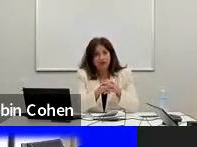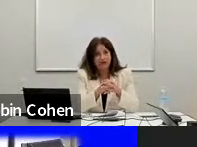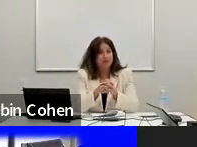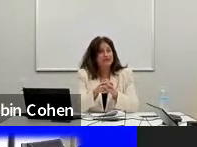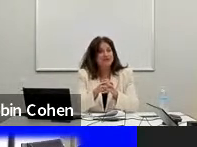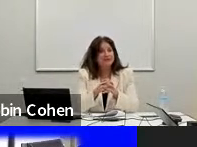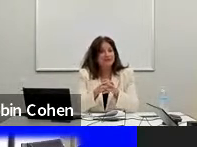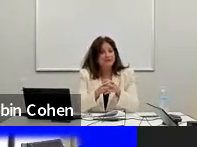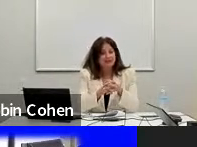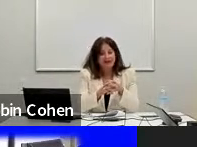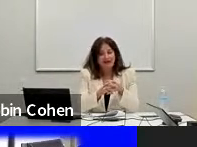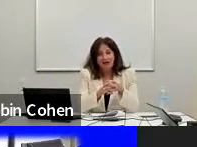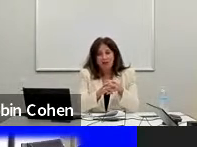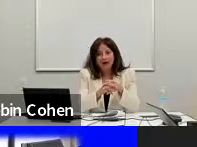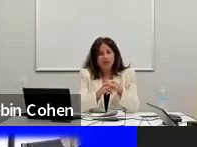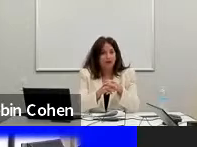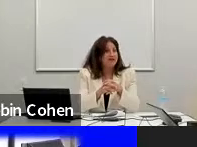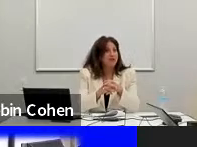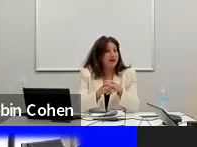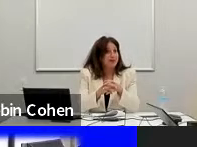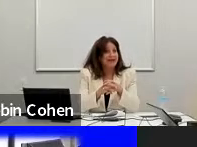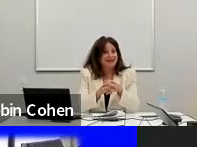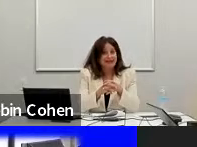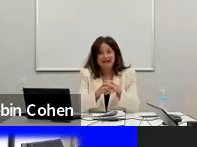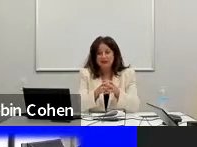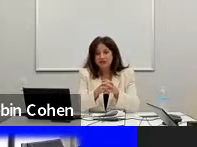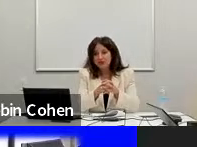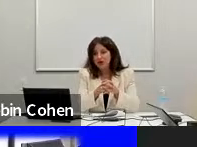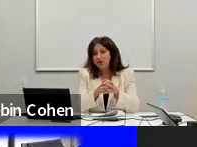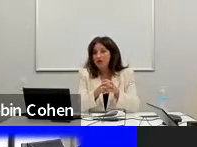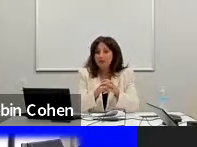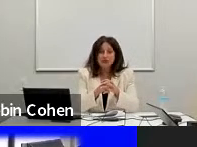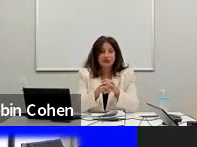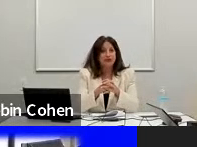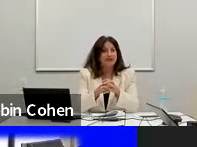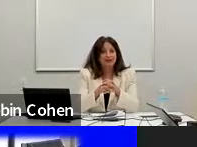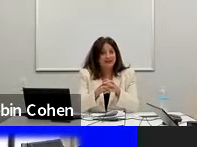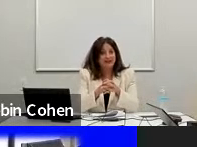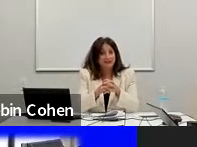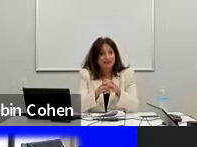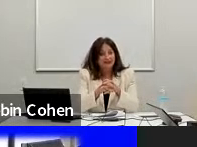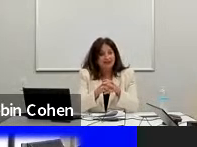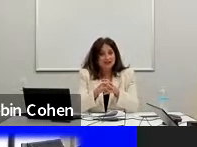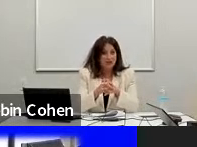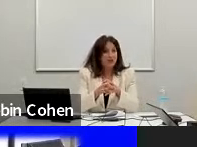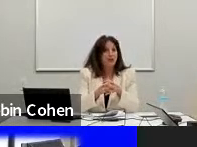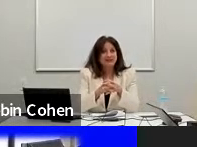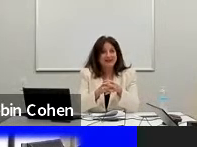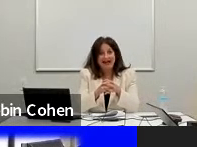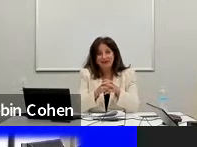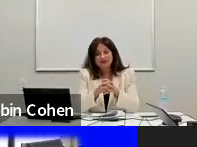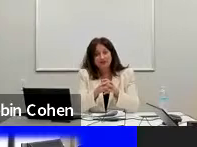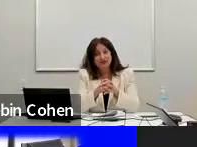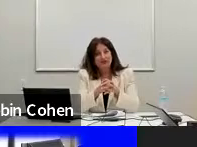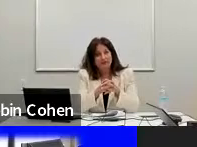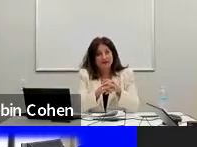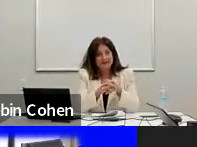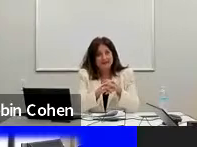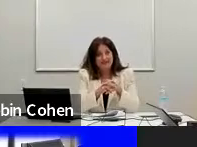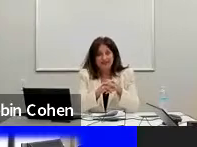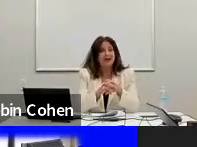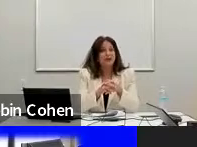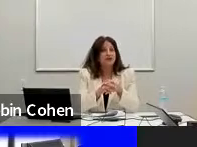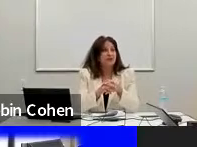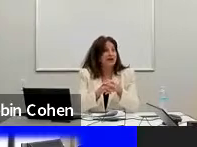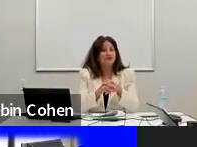house for three months, um, when one of the women in house was going on maternity leave. And so I worked in house for three